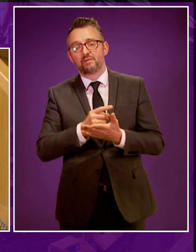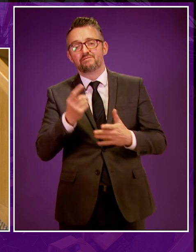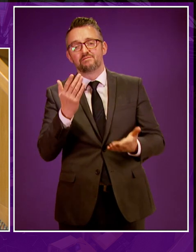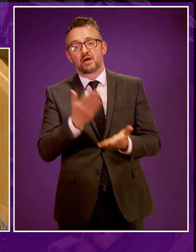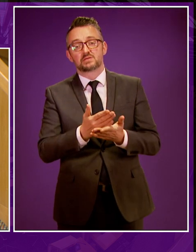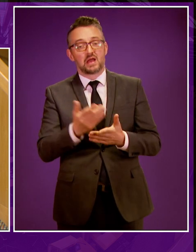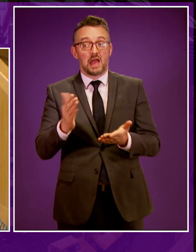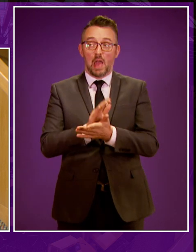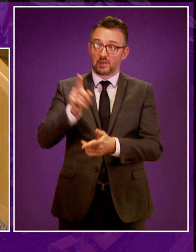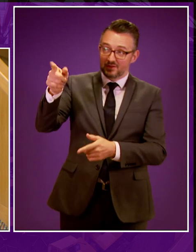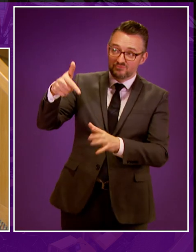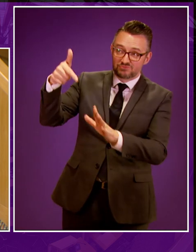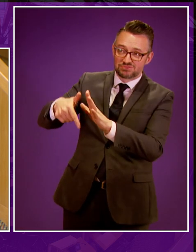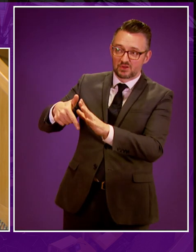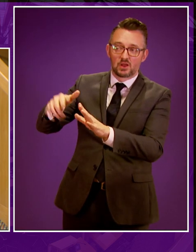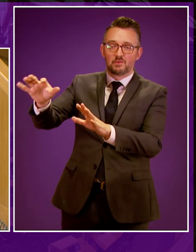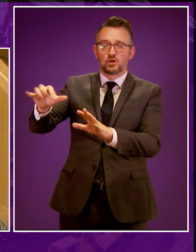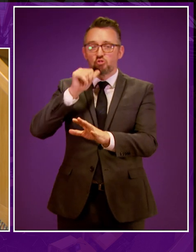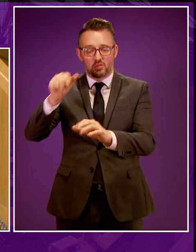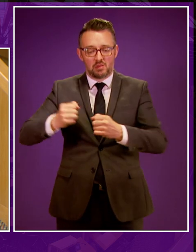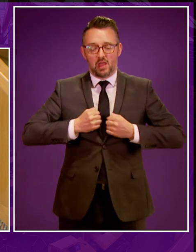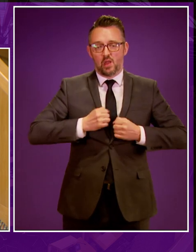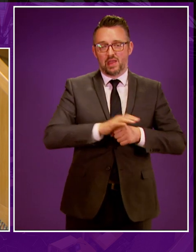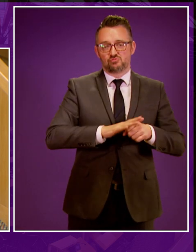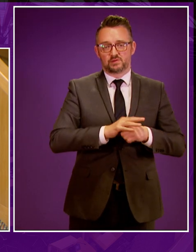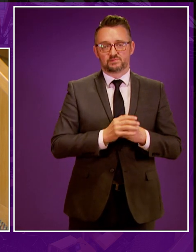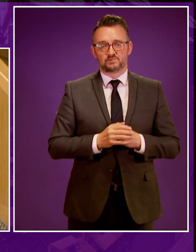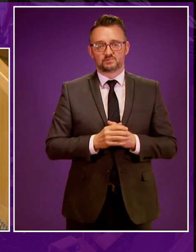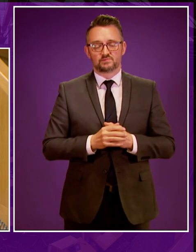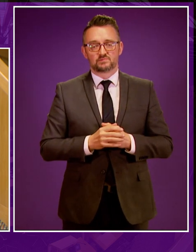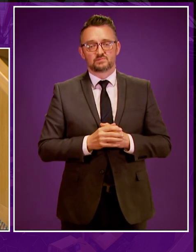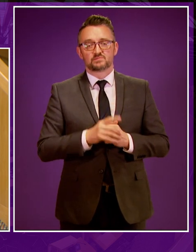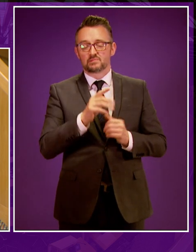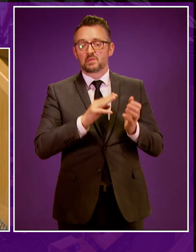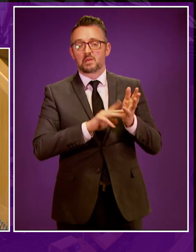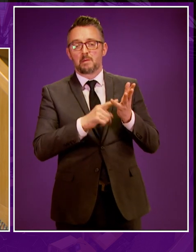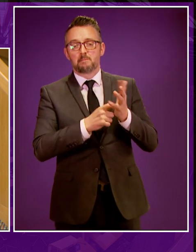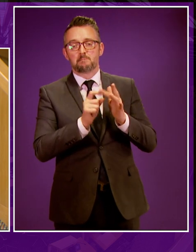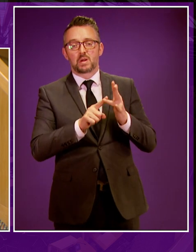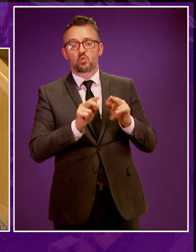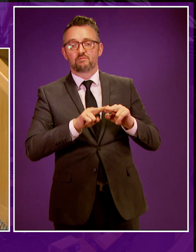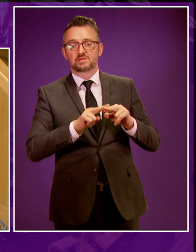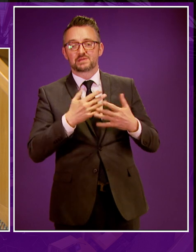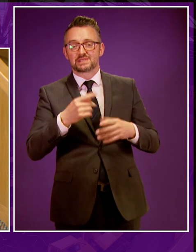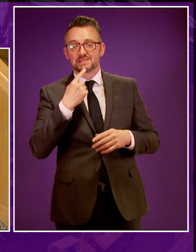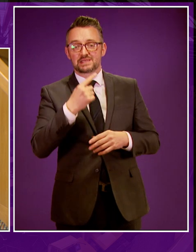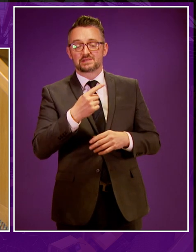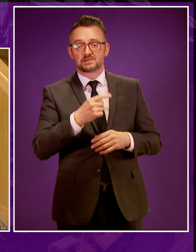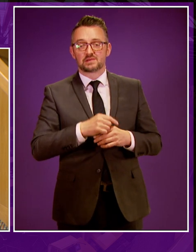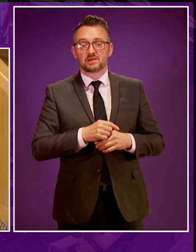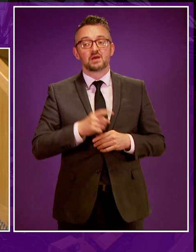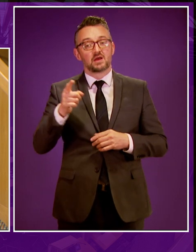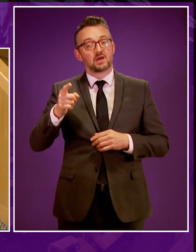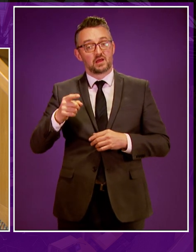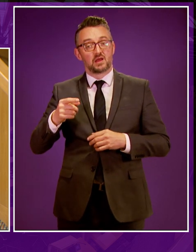happen somewhere else, as long as it isn't in their backyard. As Murdo Fraser pointed out, a point ignored